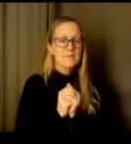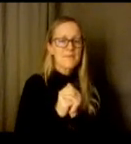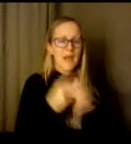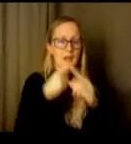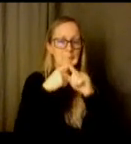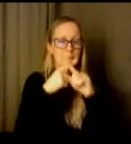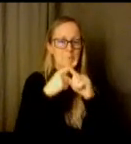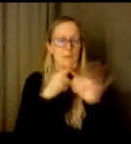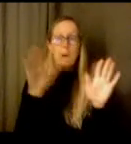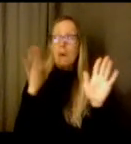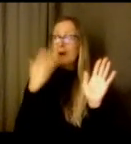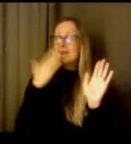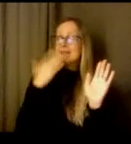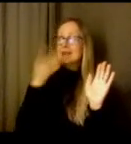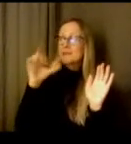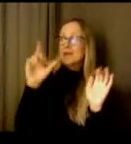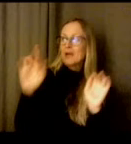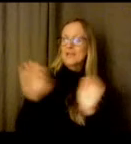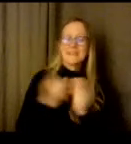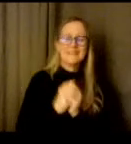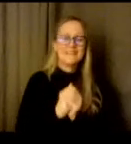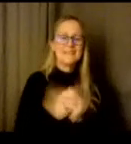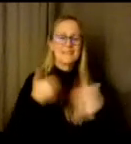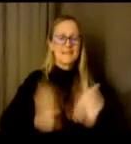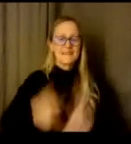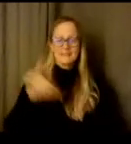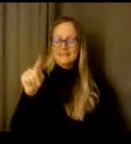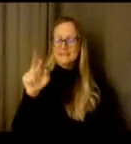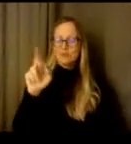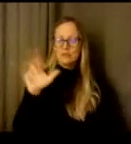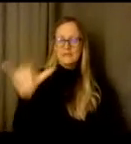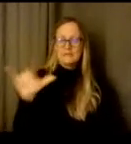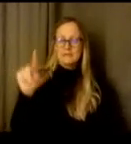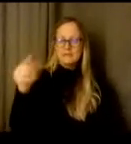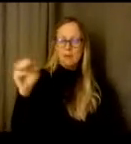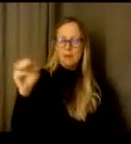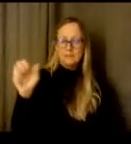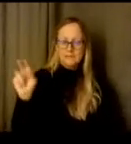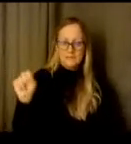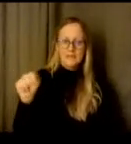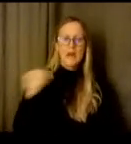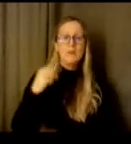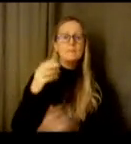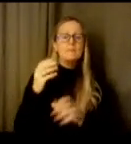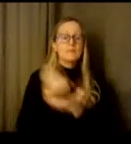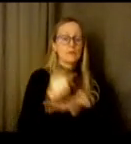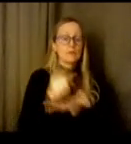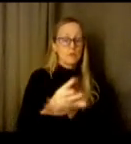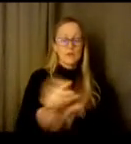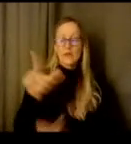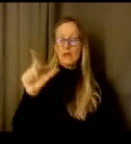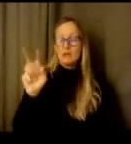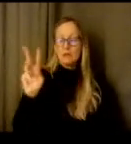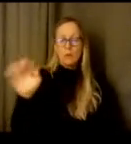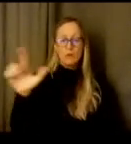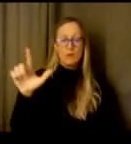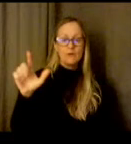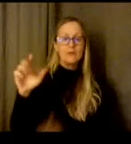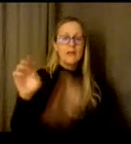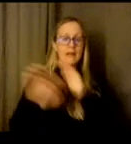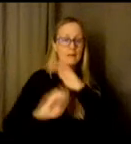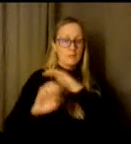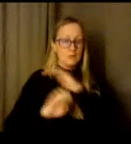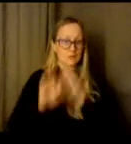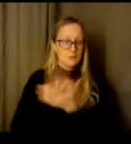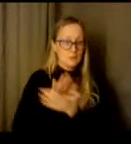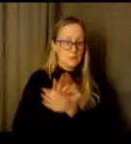Thank you Carrie uh this is Tracy Thompson. I'm the social worker at Lowell Elementary. This is my 20th year in